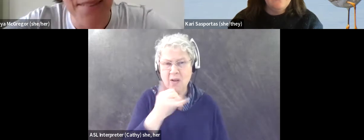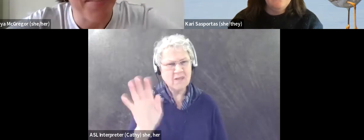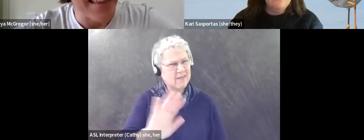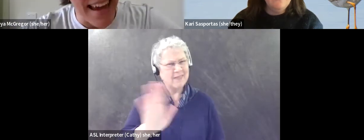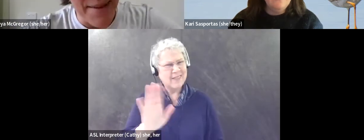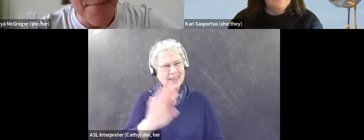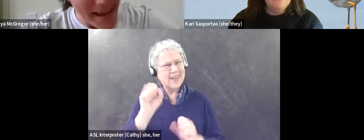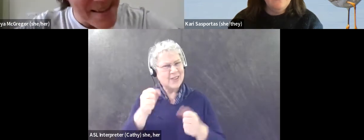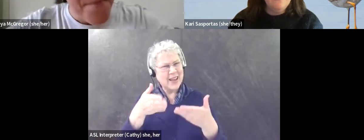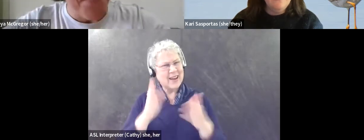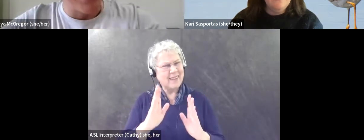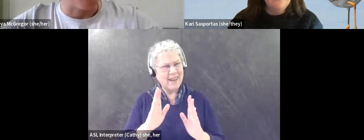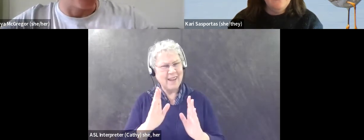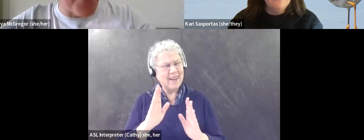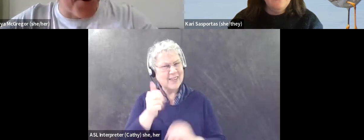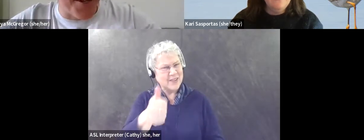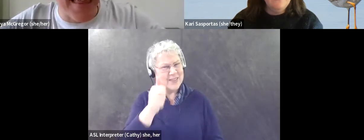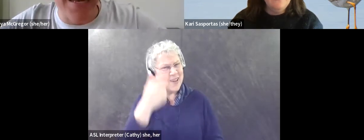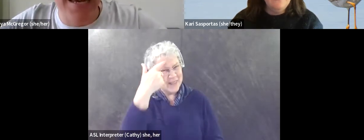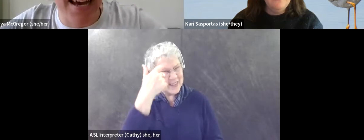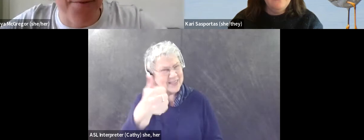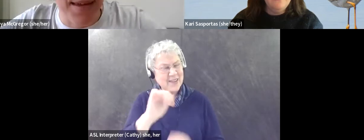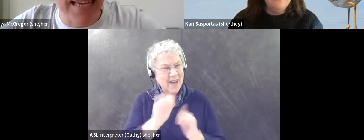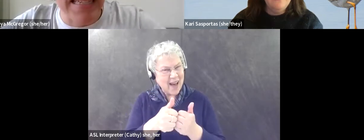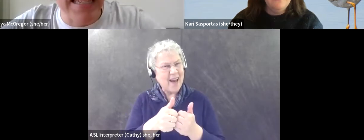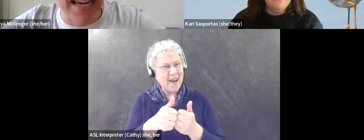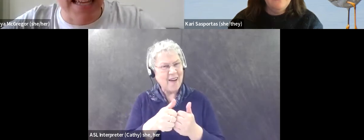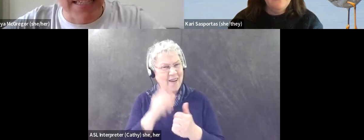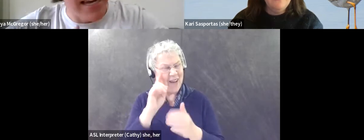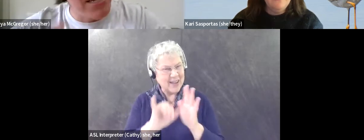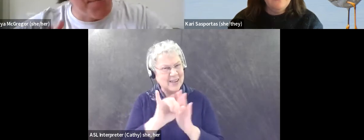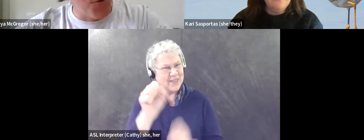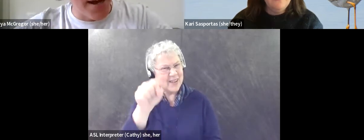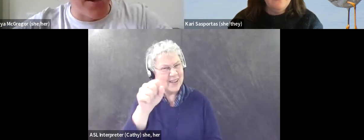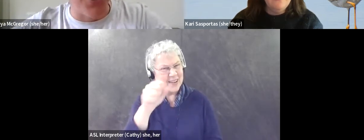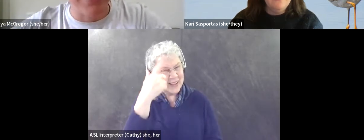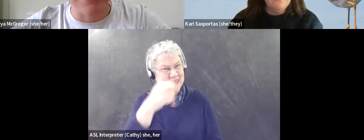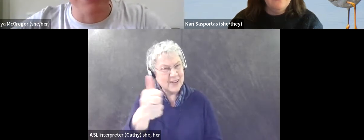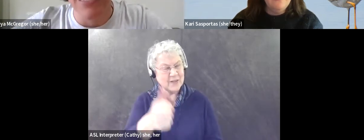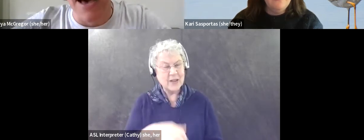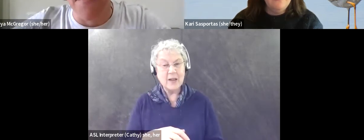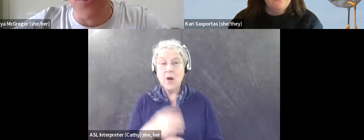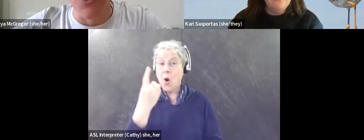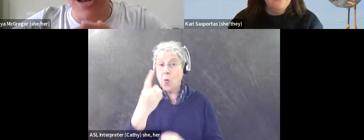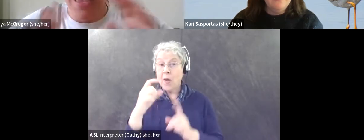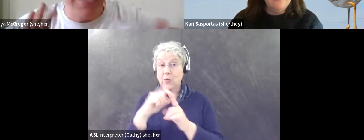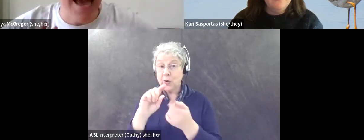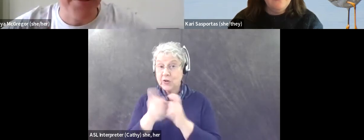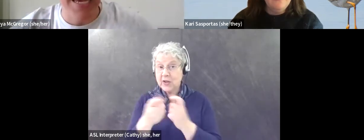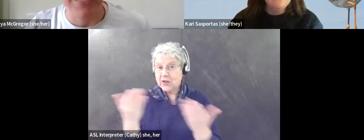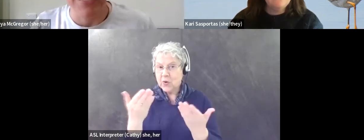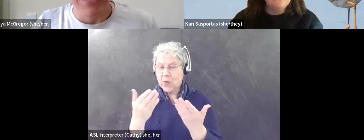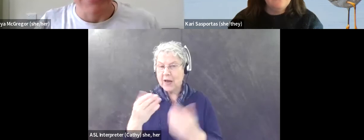to identify however they like. But one word that is, has changed quite a lot is the word